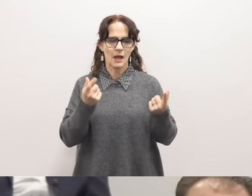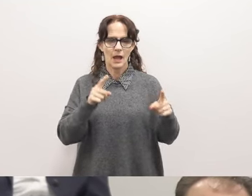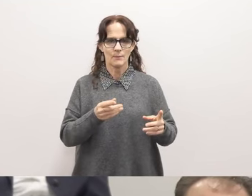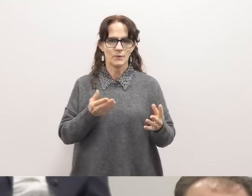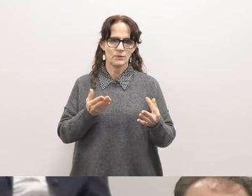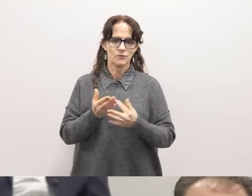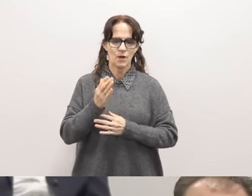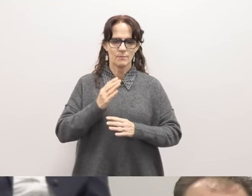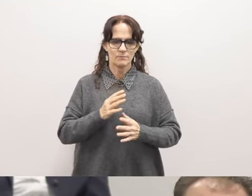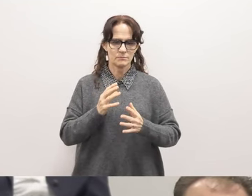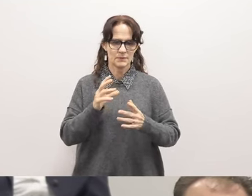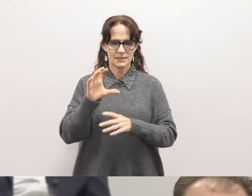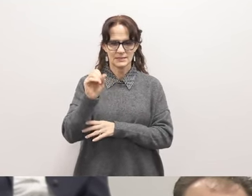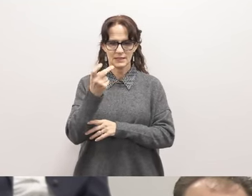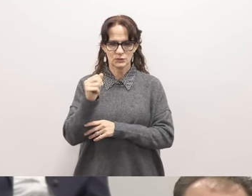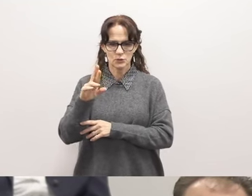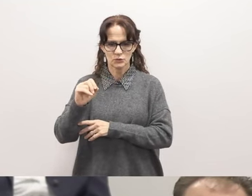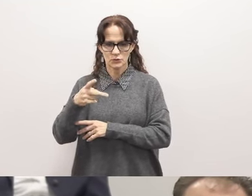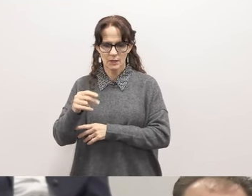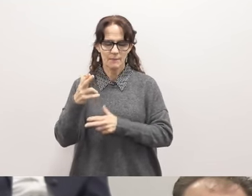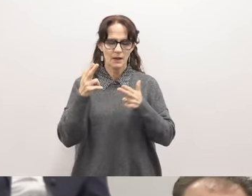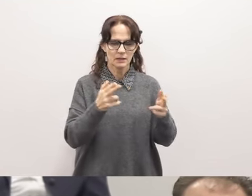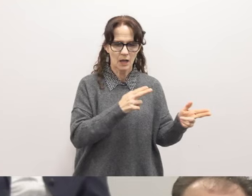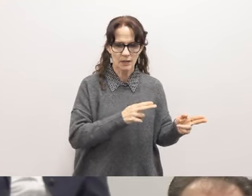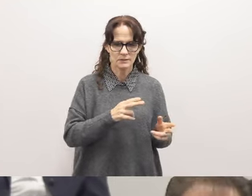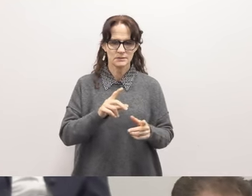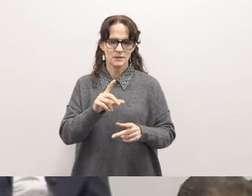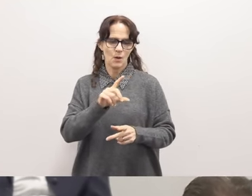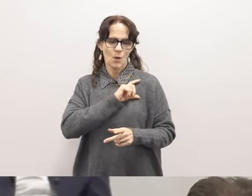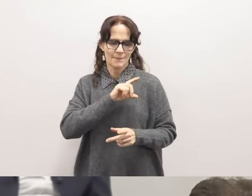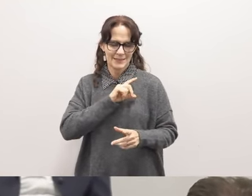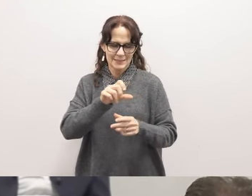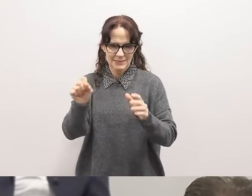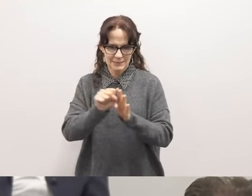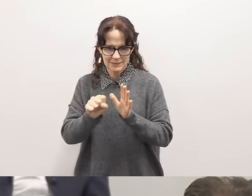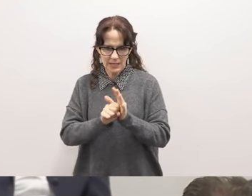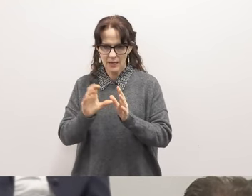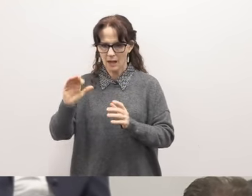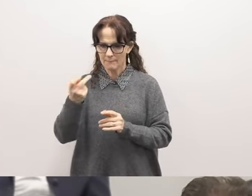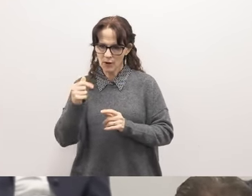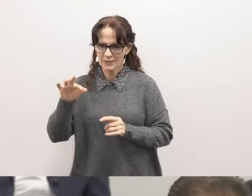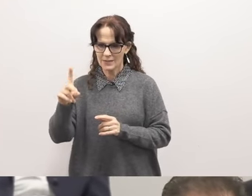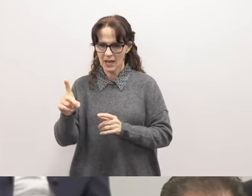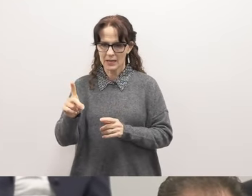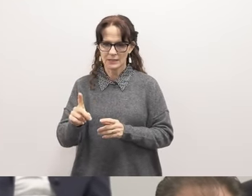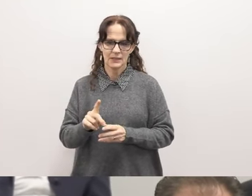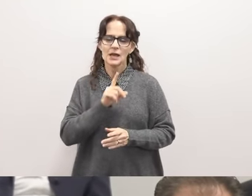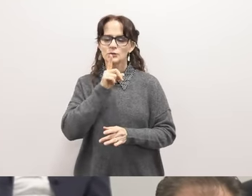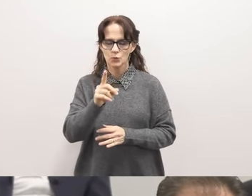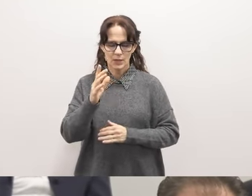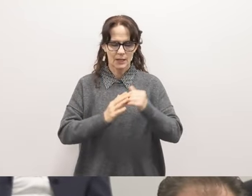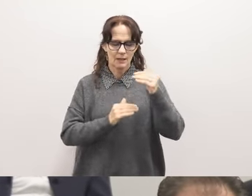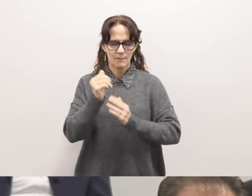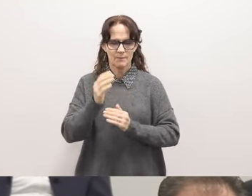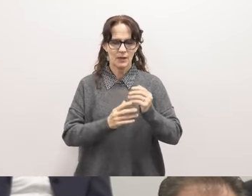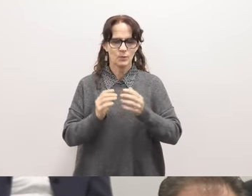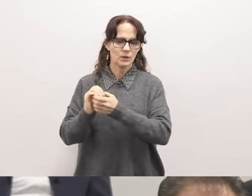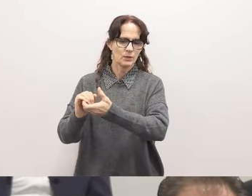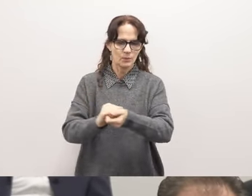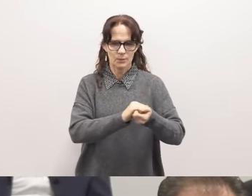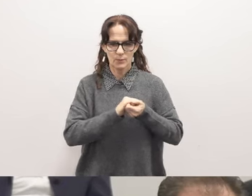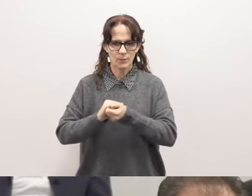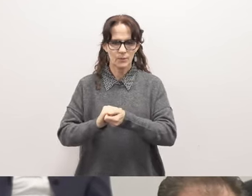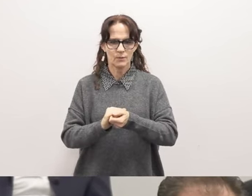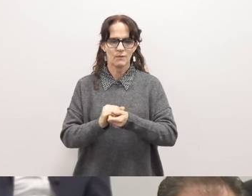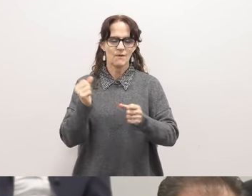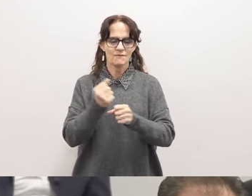guns, walls, legal apartheid, or a police state. Real safety is built in solidarity with those fighting for a more liberated